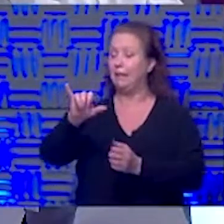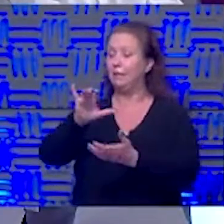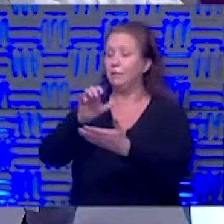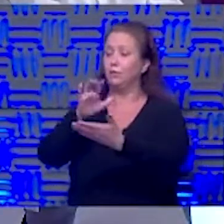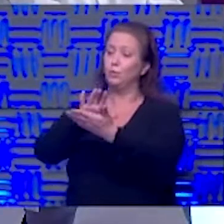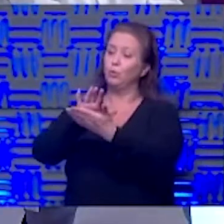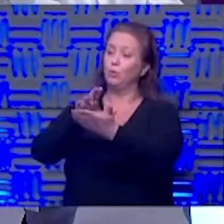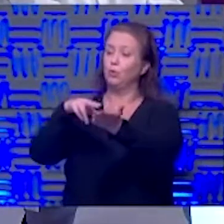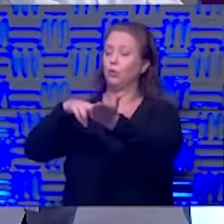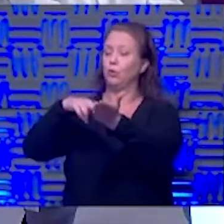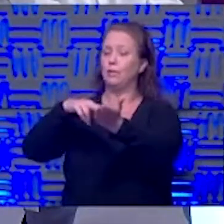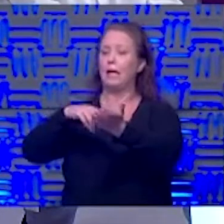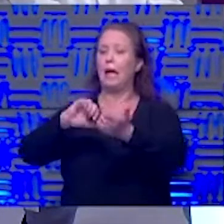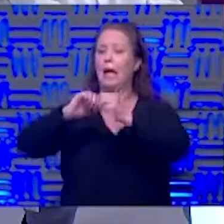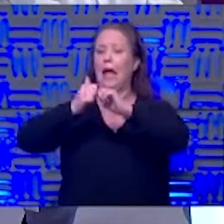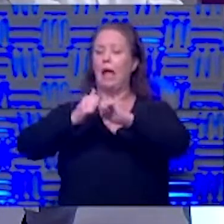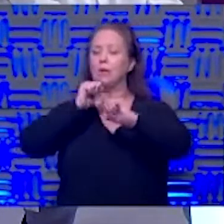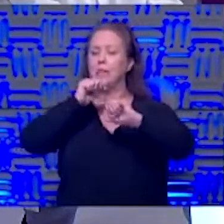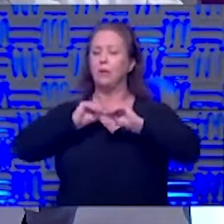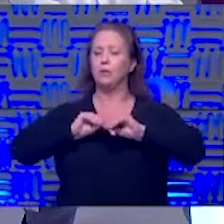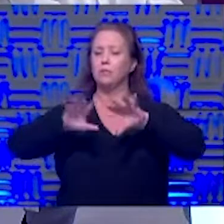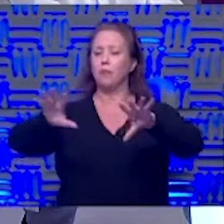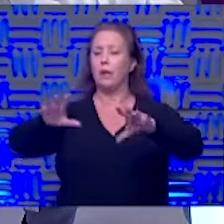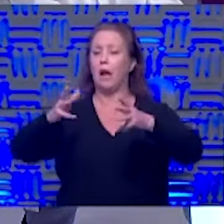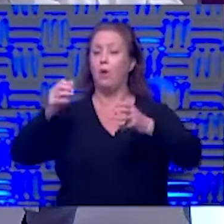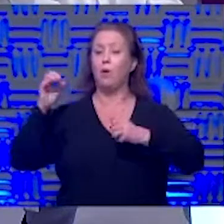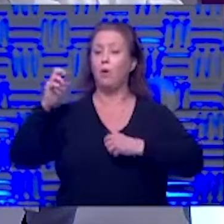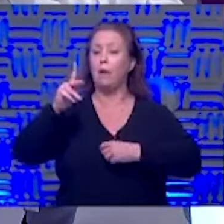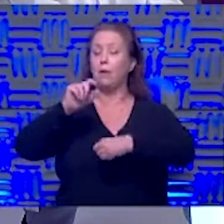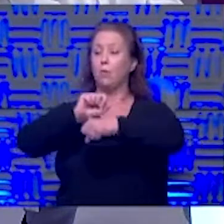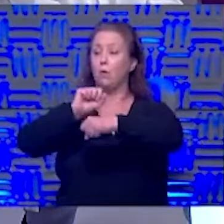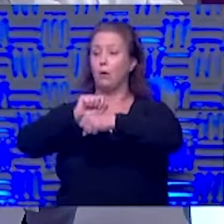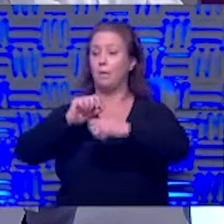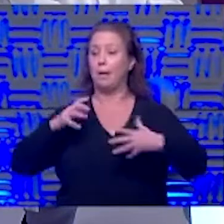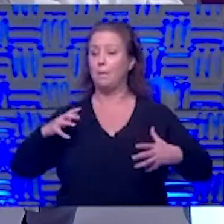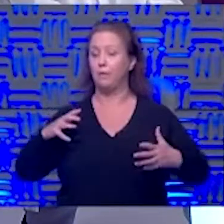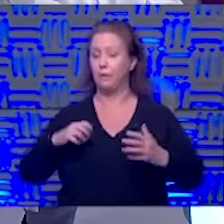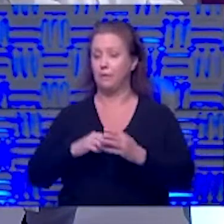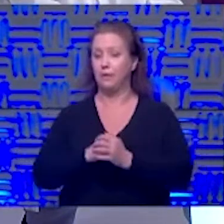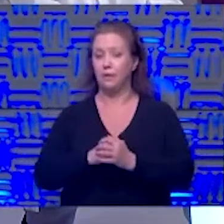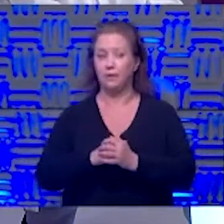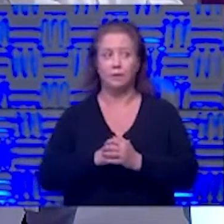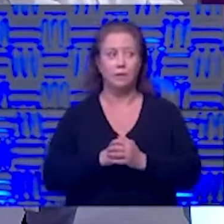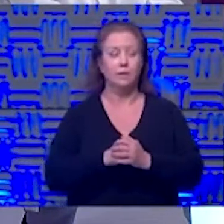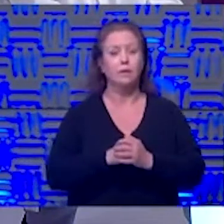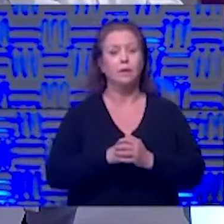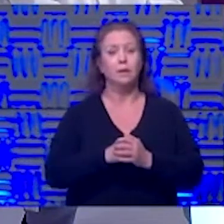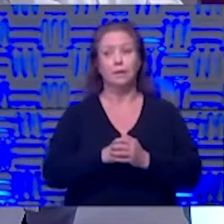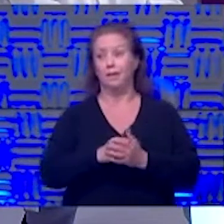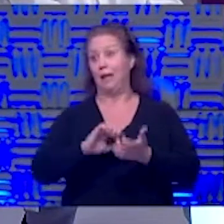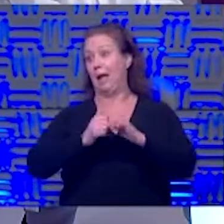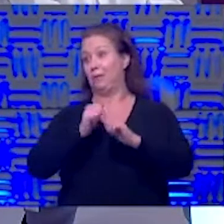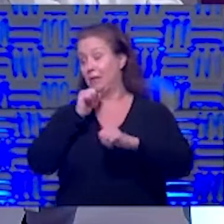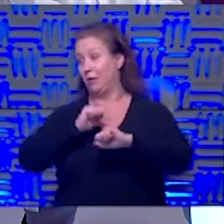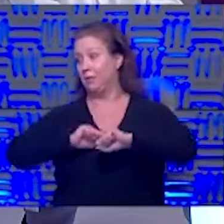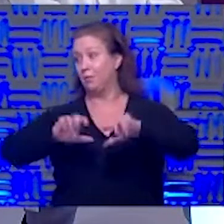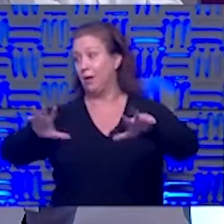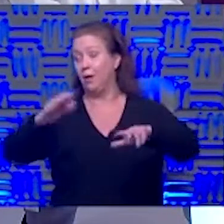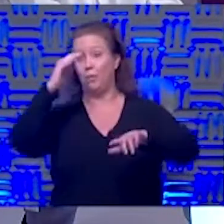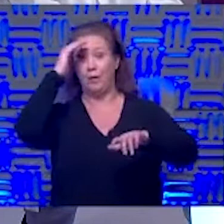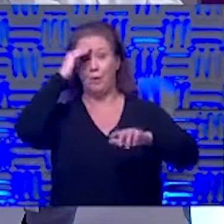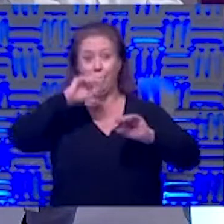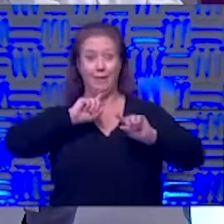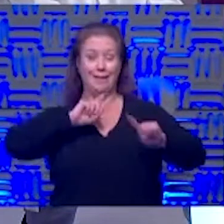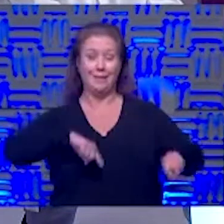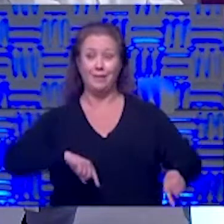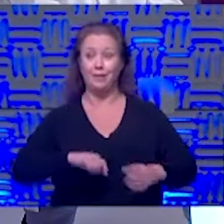how is this not going to spread i want to go back i'm nervous how is it not going to spread well we know the answer to